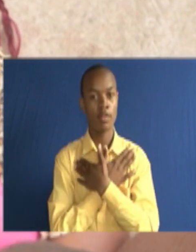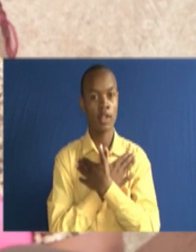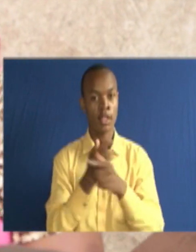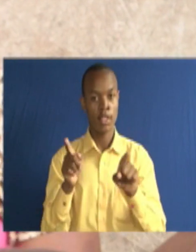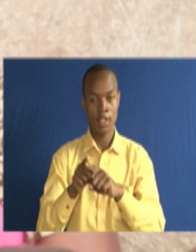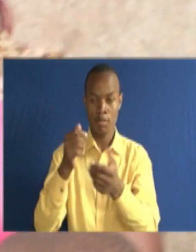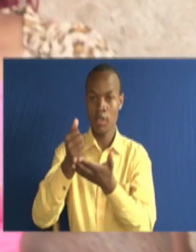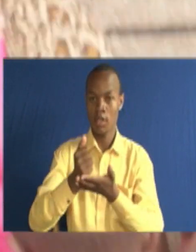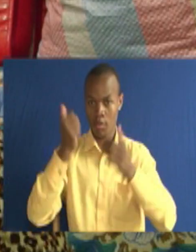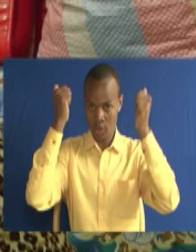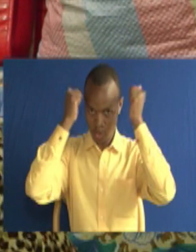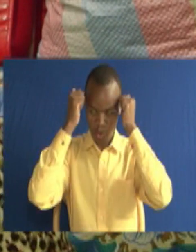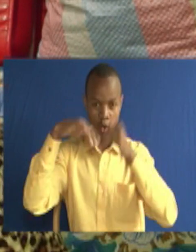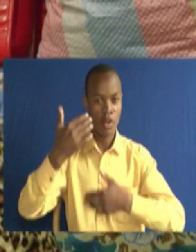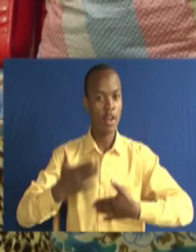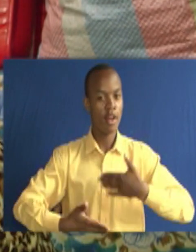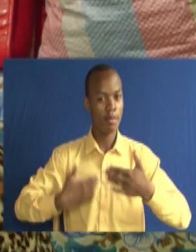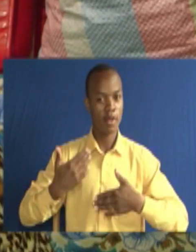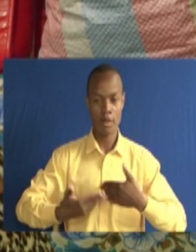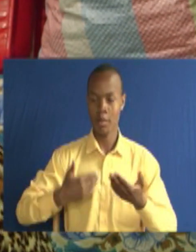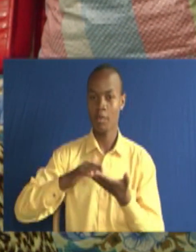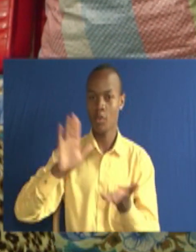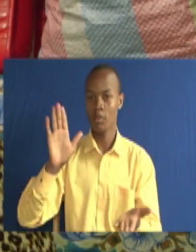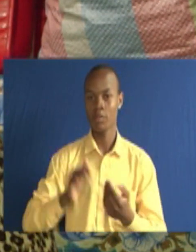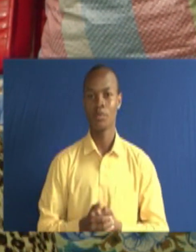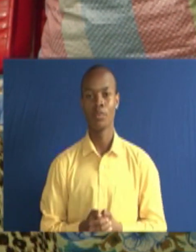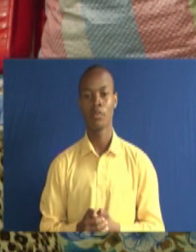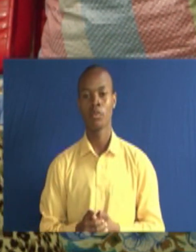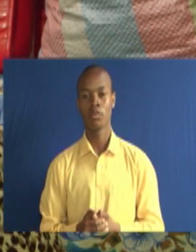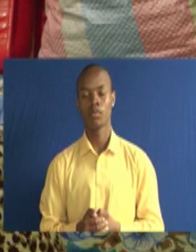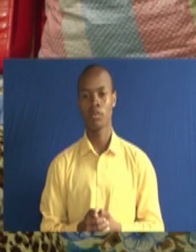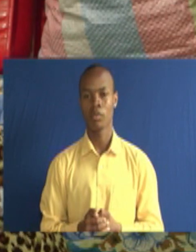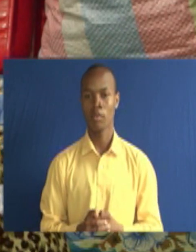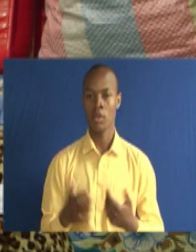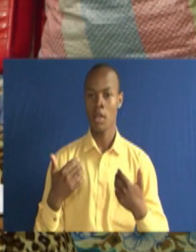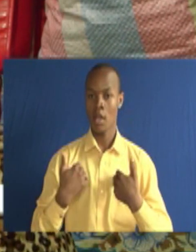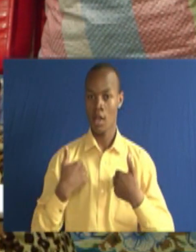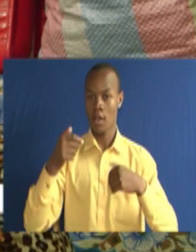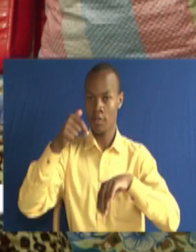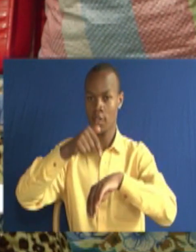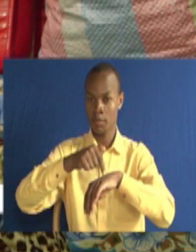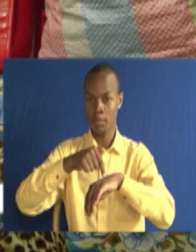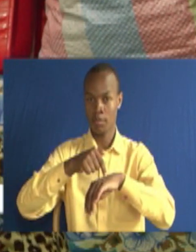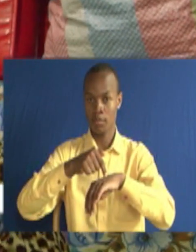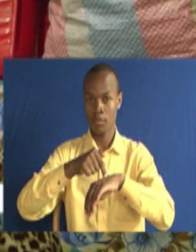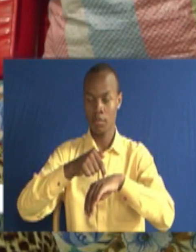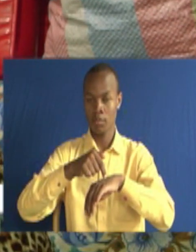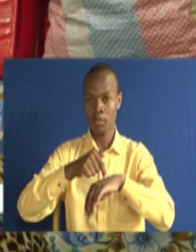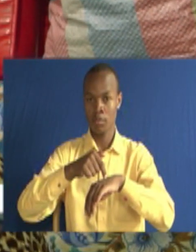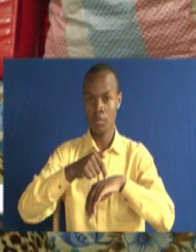are some of the happy moments. Wakati ya mbao niko happy, ni wakati ya mbao niko na